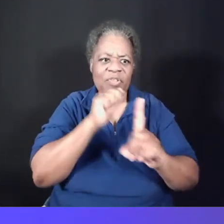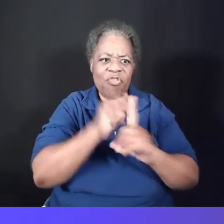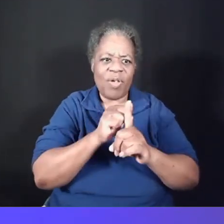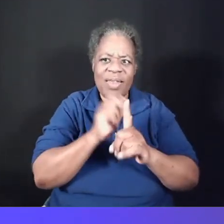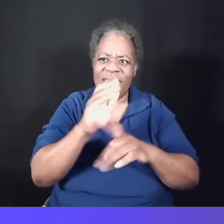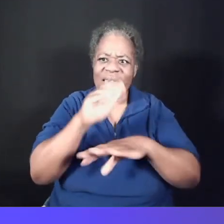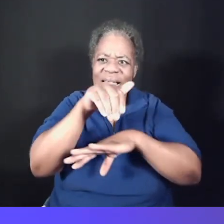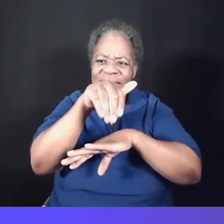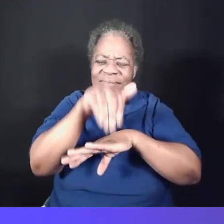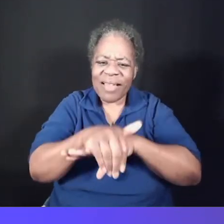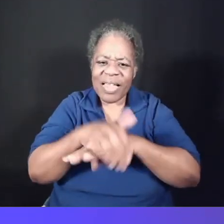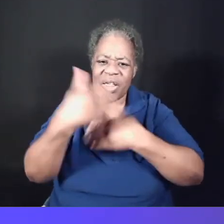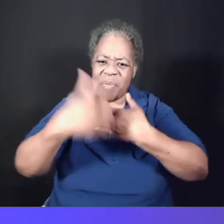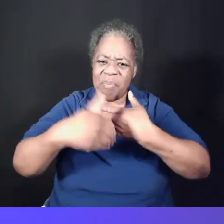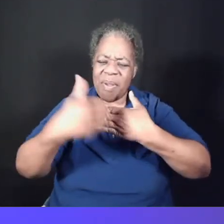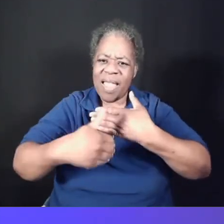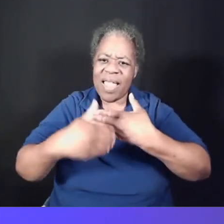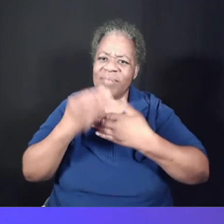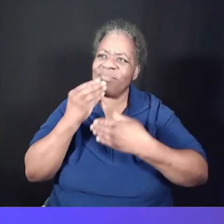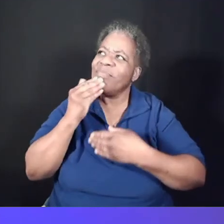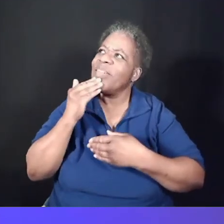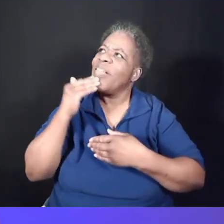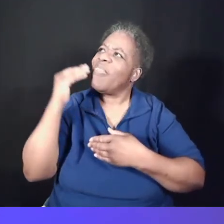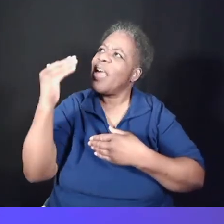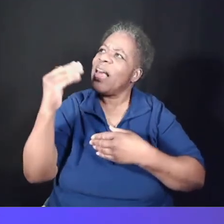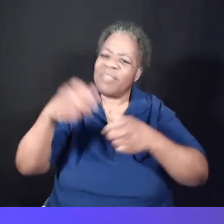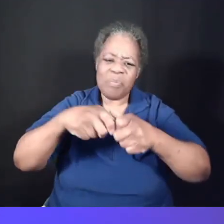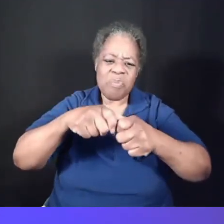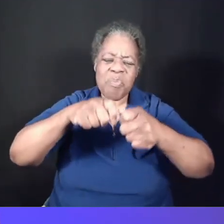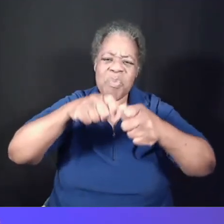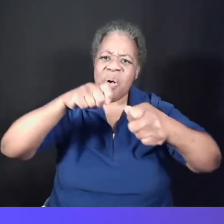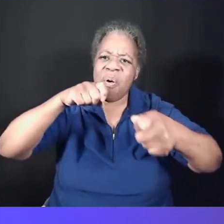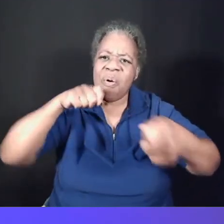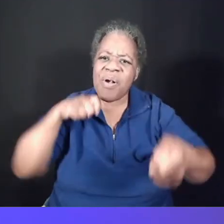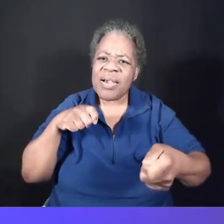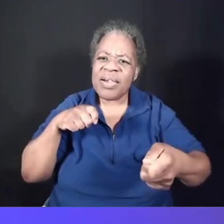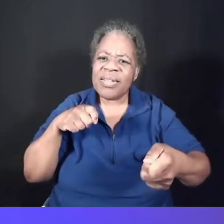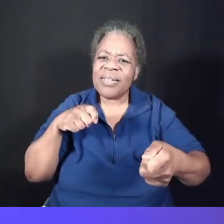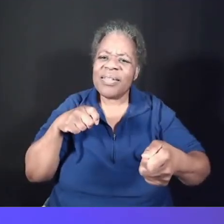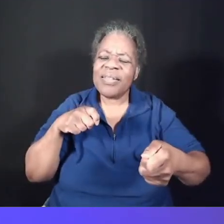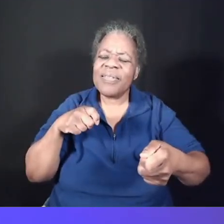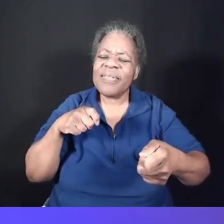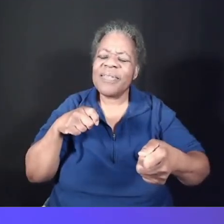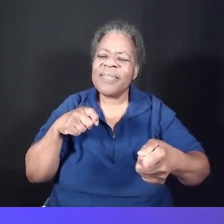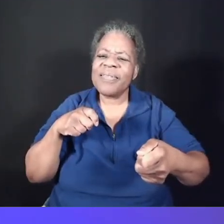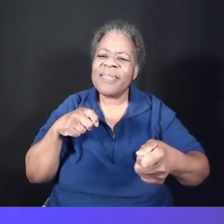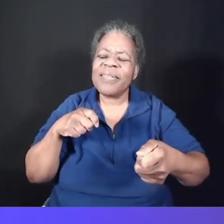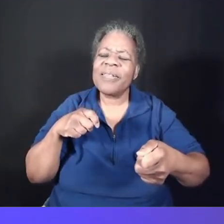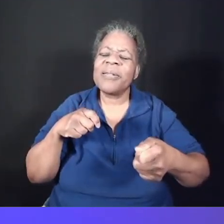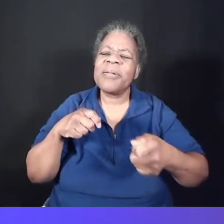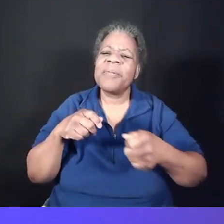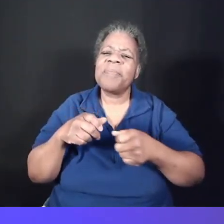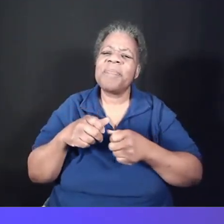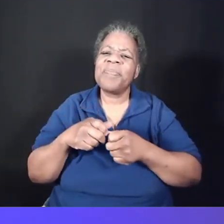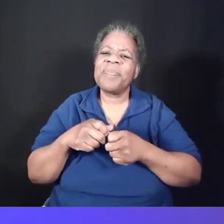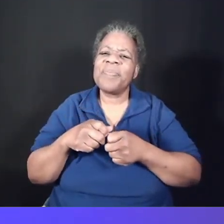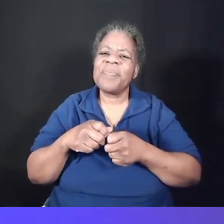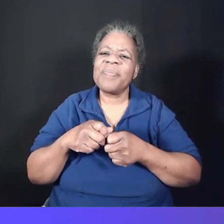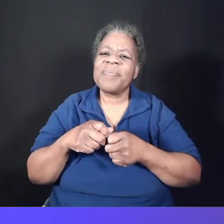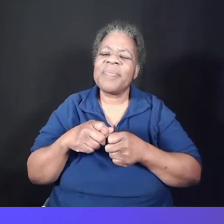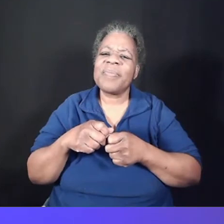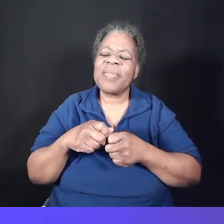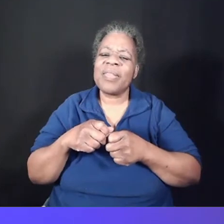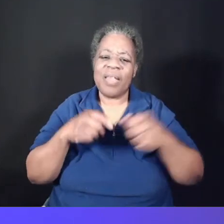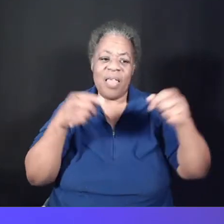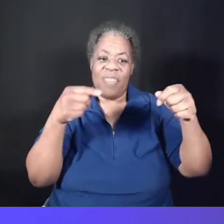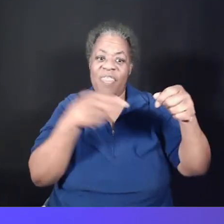and when he had given thanks he broke it and he said this is